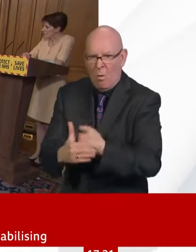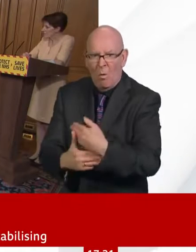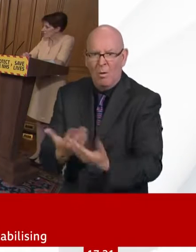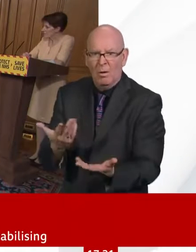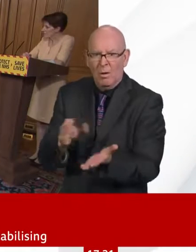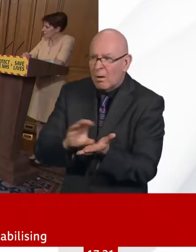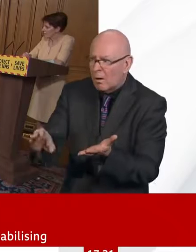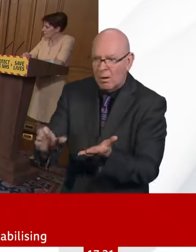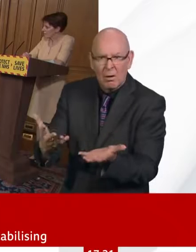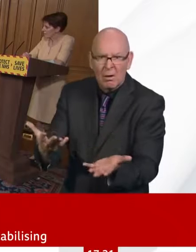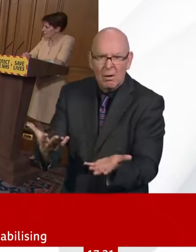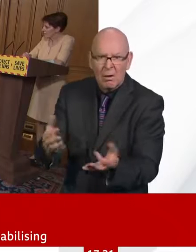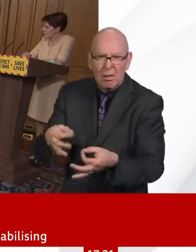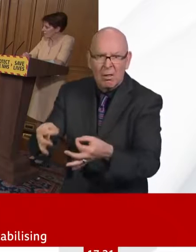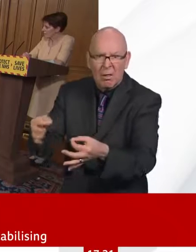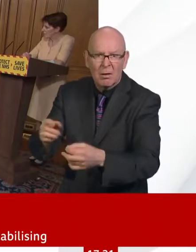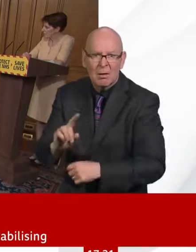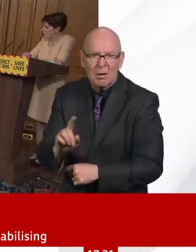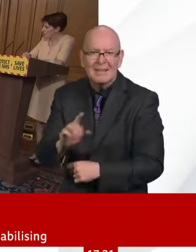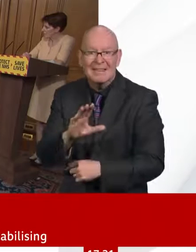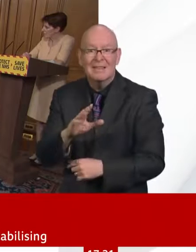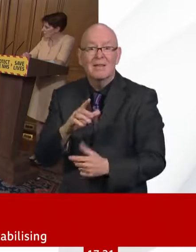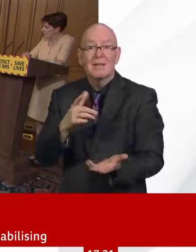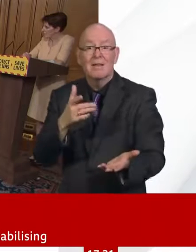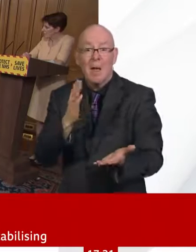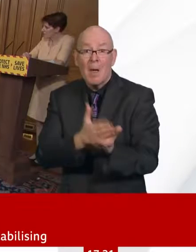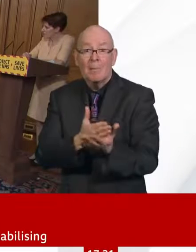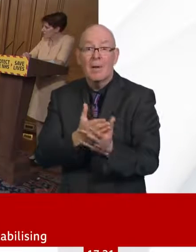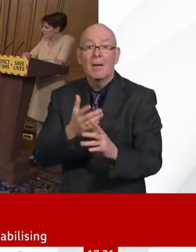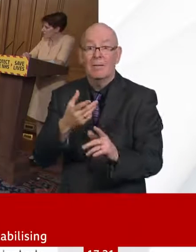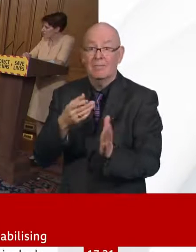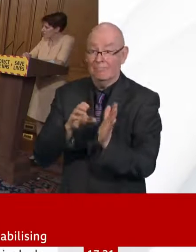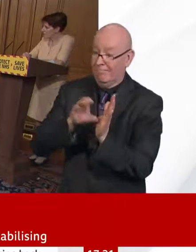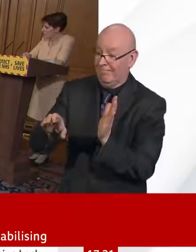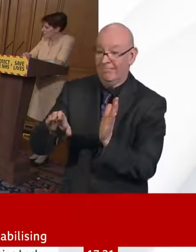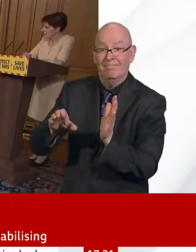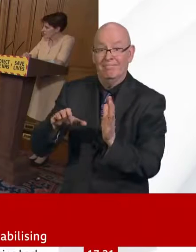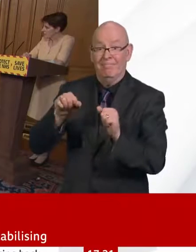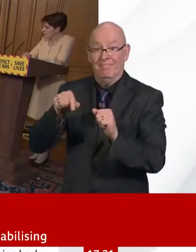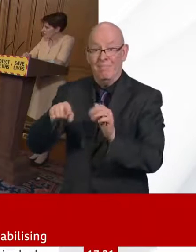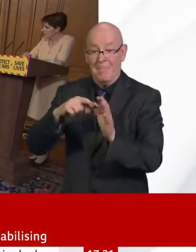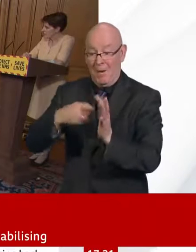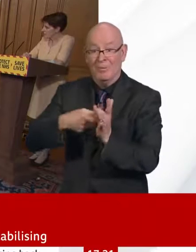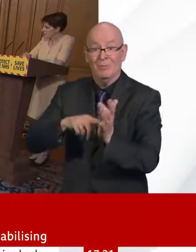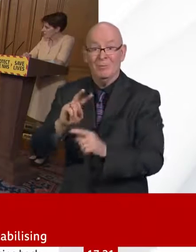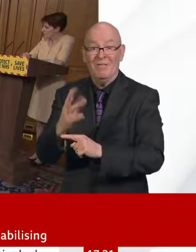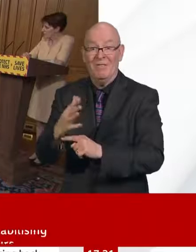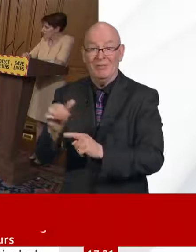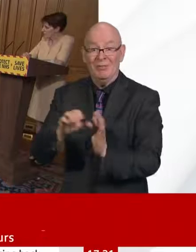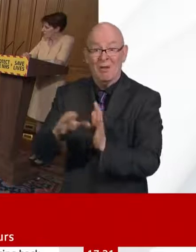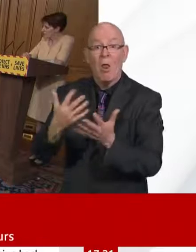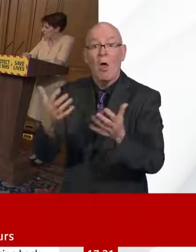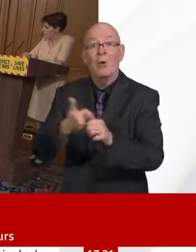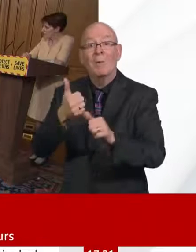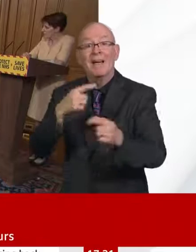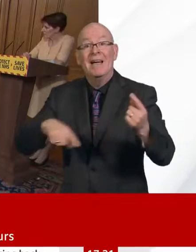money, the portal will be open by April 25th, and money will start to leave the Treasury to these companies by